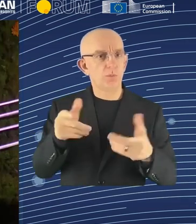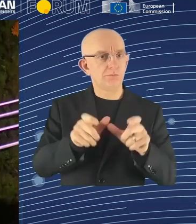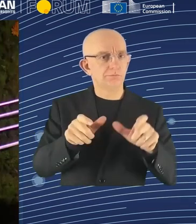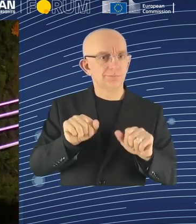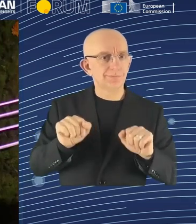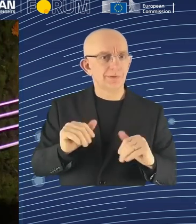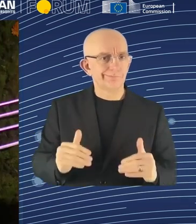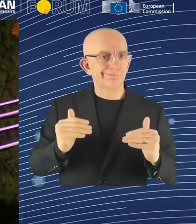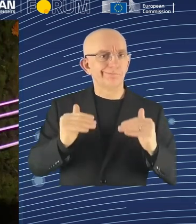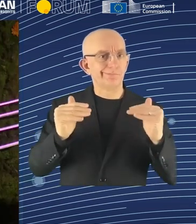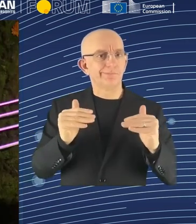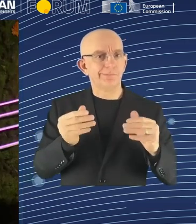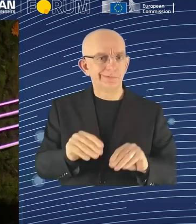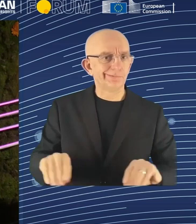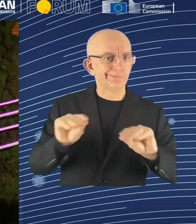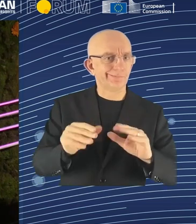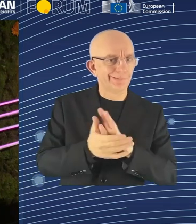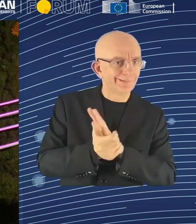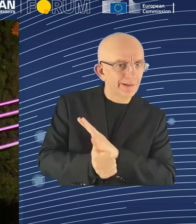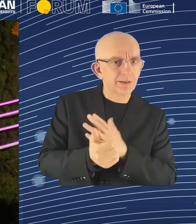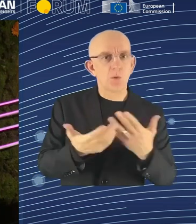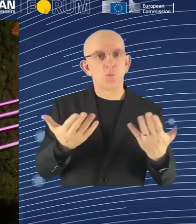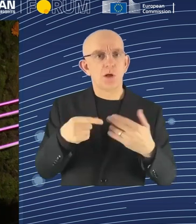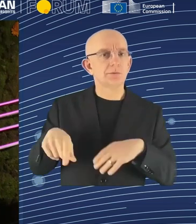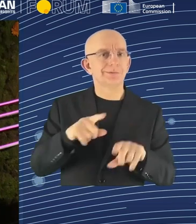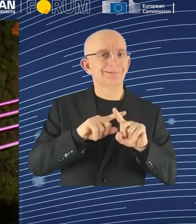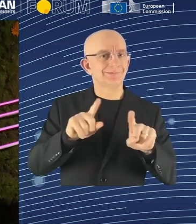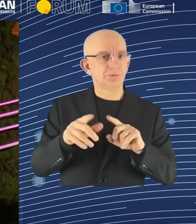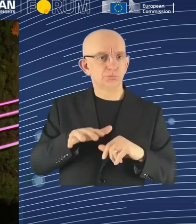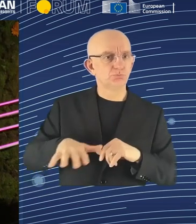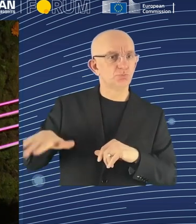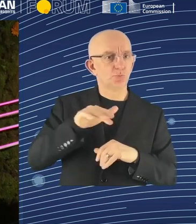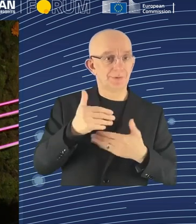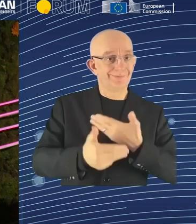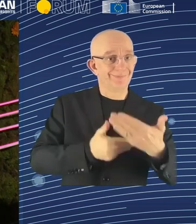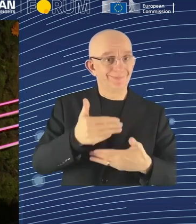Sorry? How can the public sector speed up the process of re-skilling?